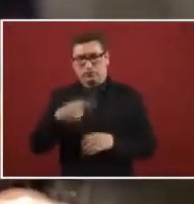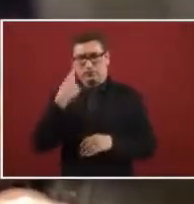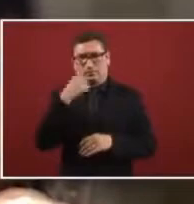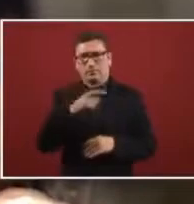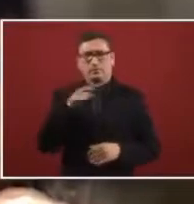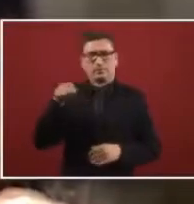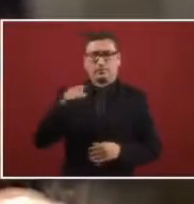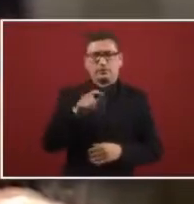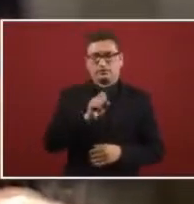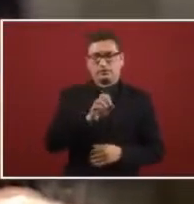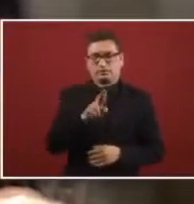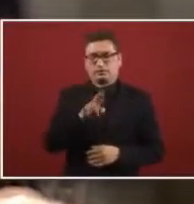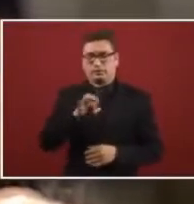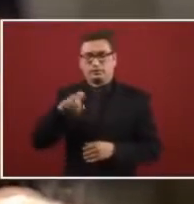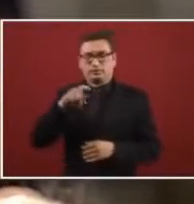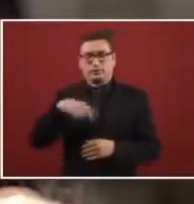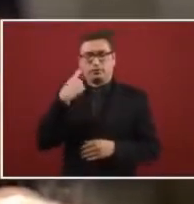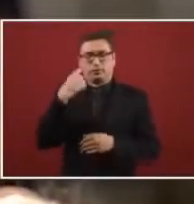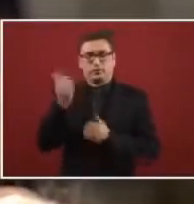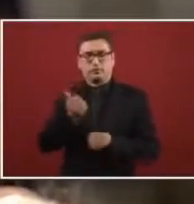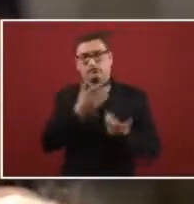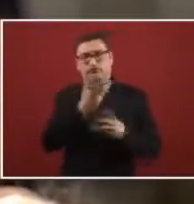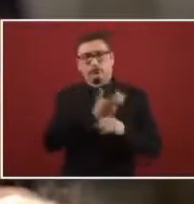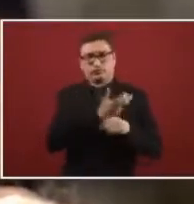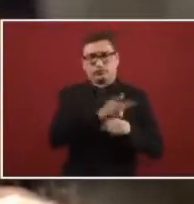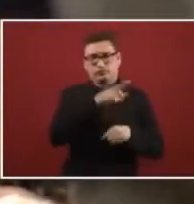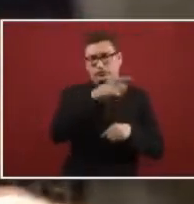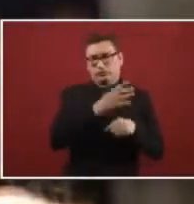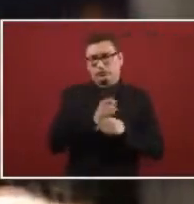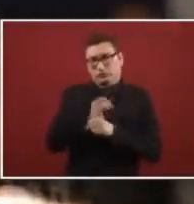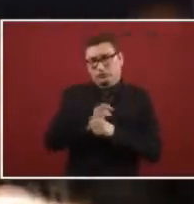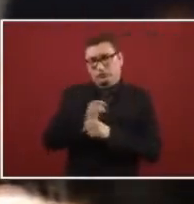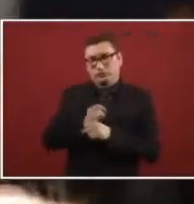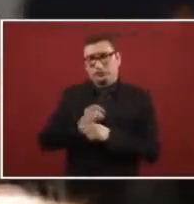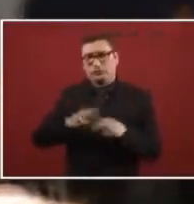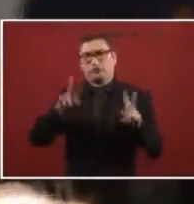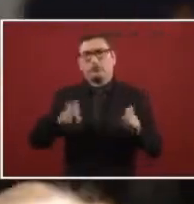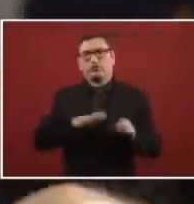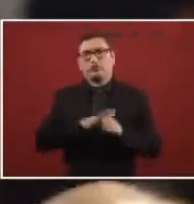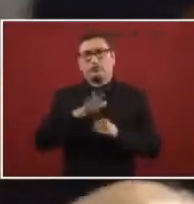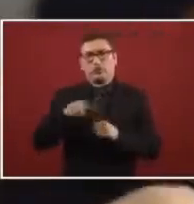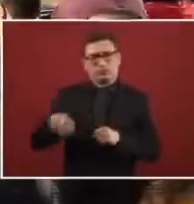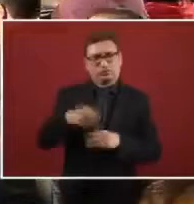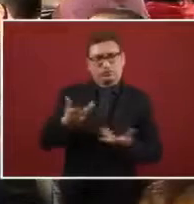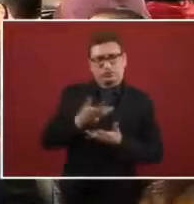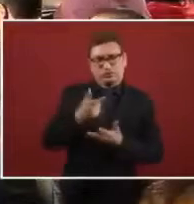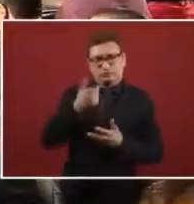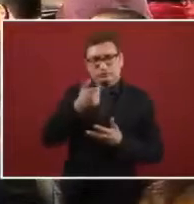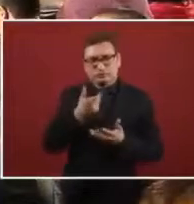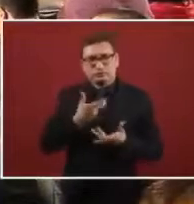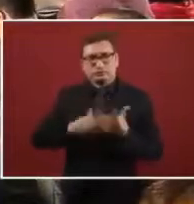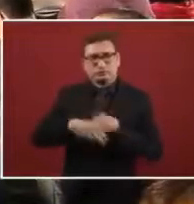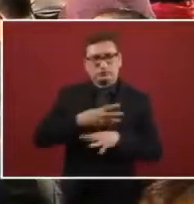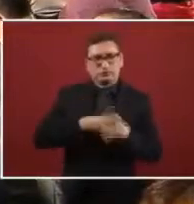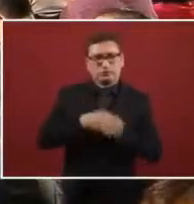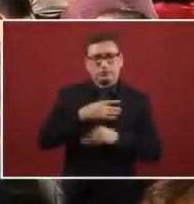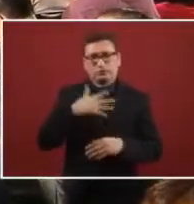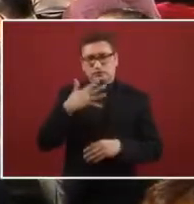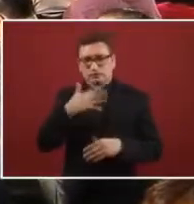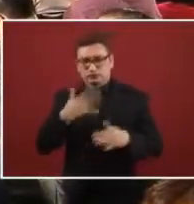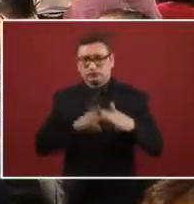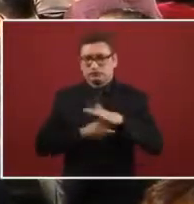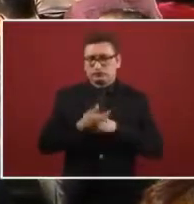he wants someone to be extradited for money